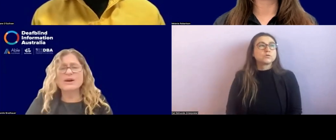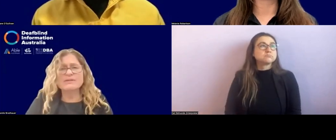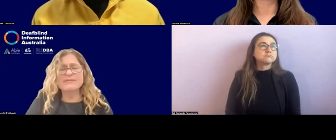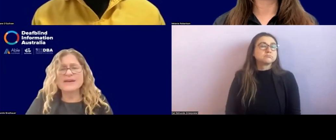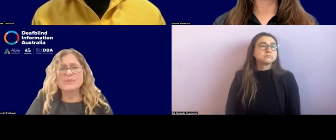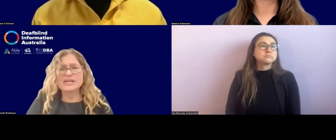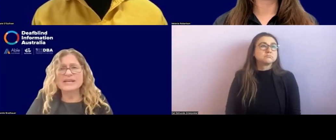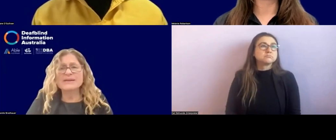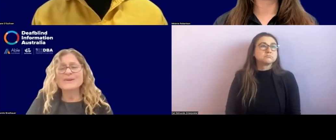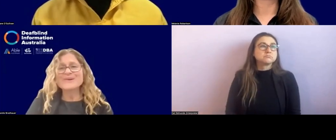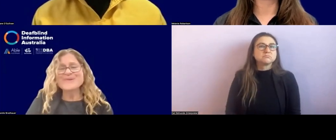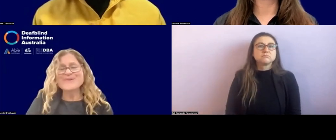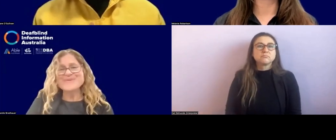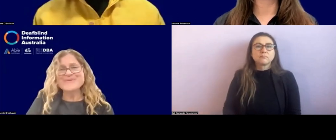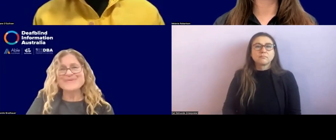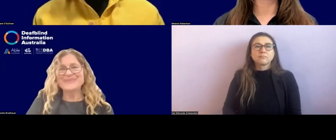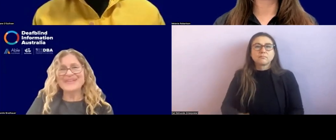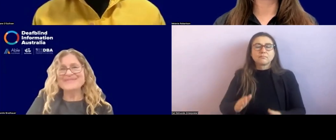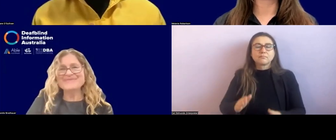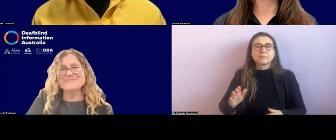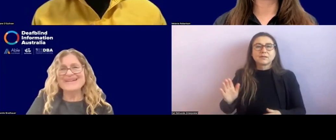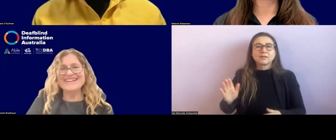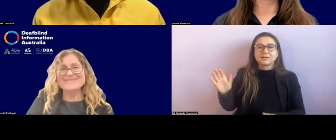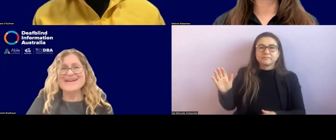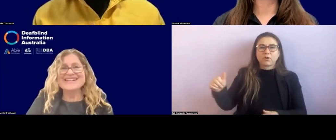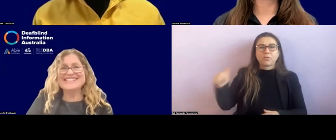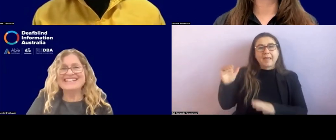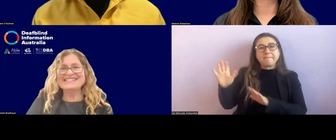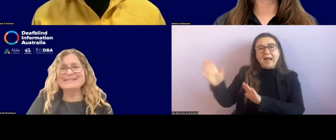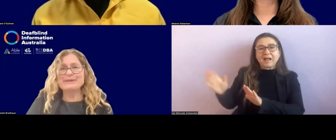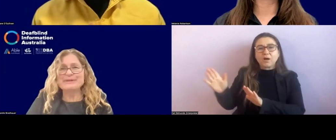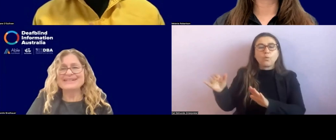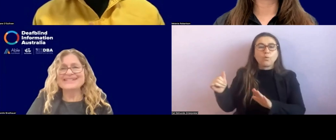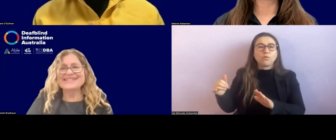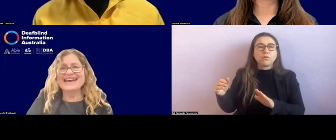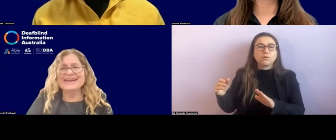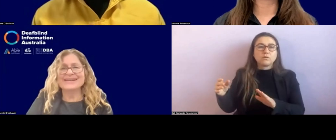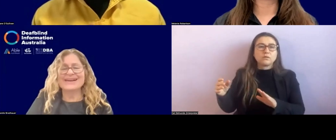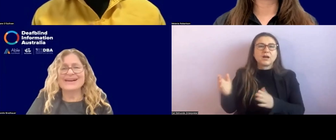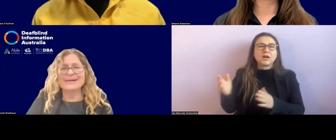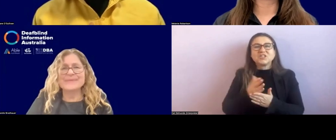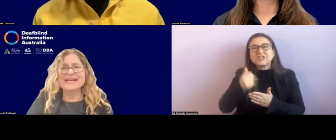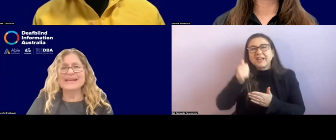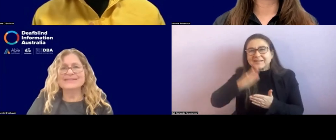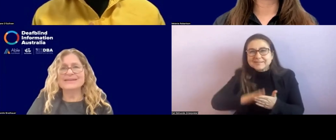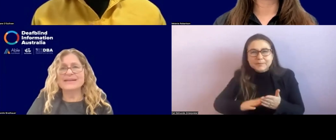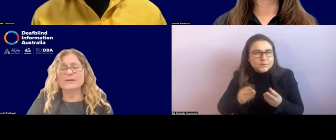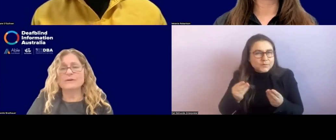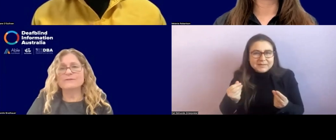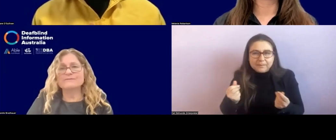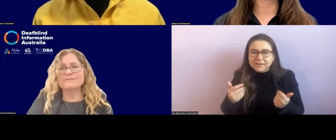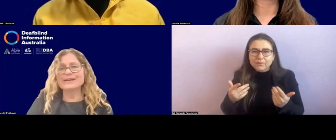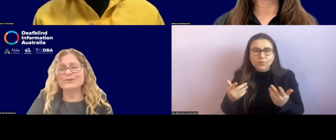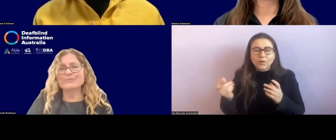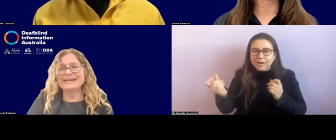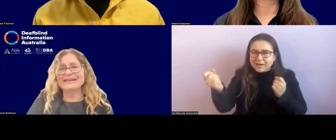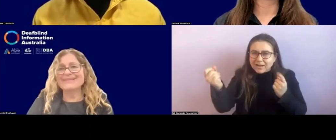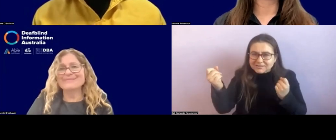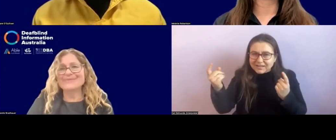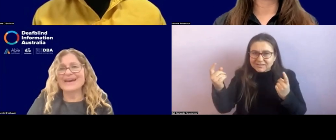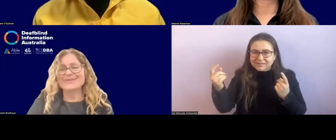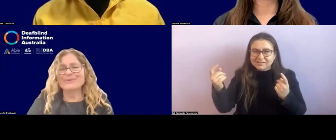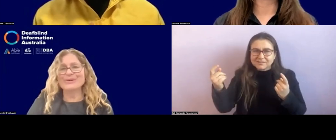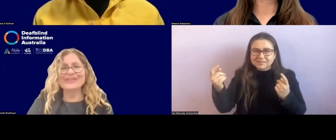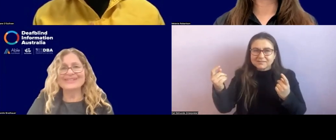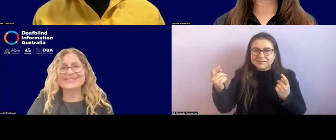a sign on their body or from, um, a shared experience and, um, an understanding of where you meet